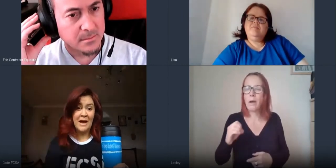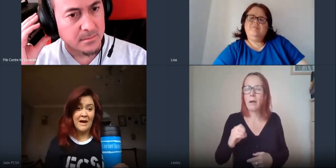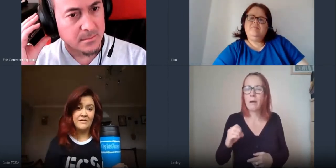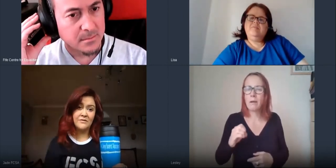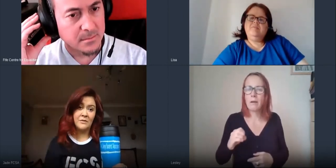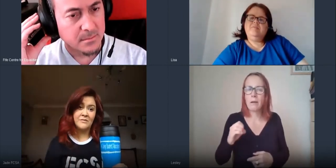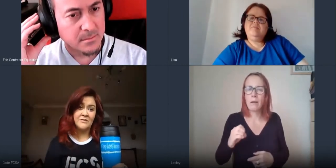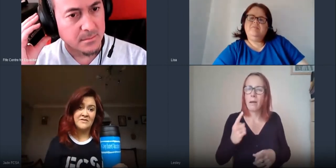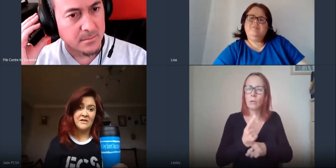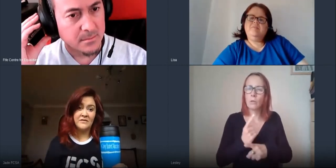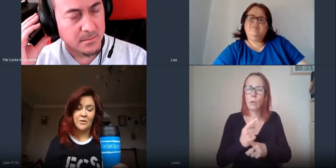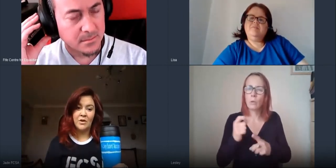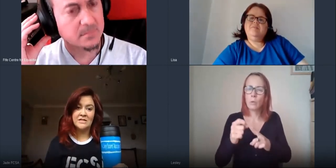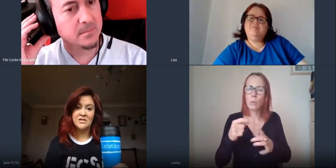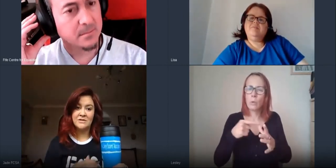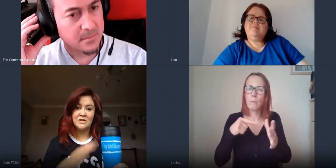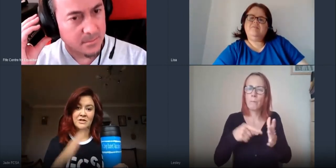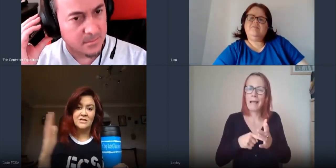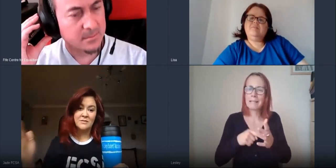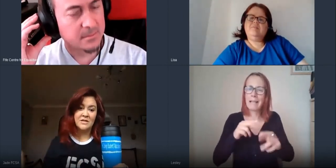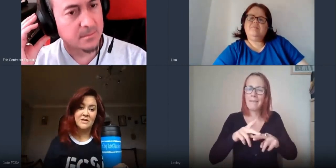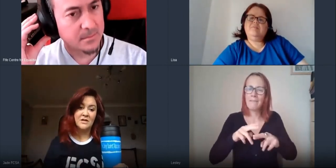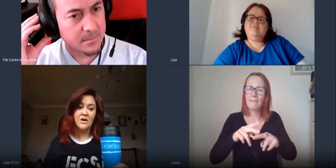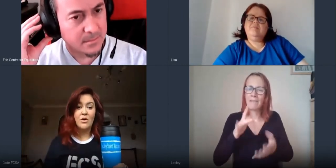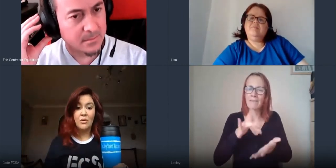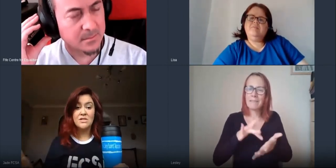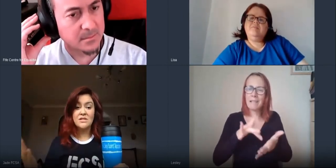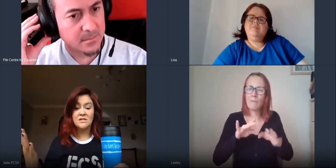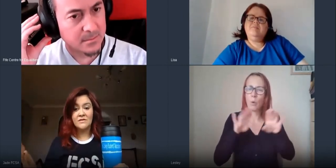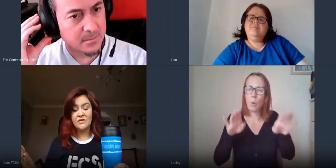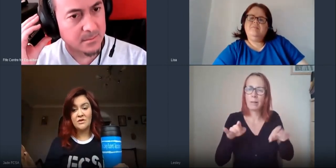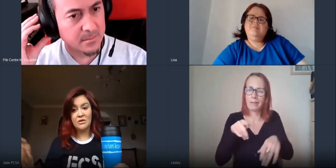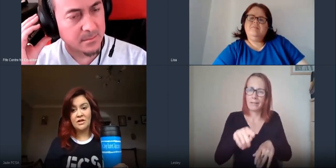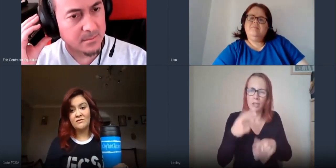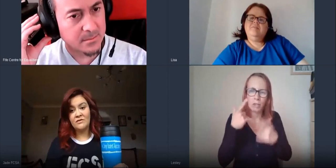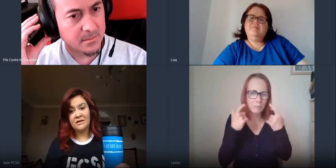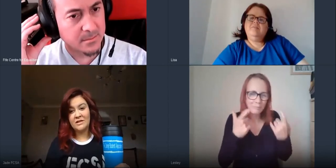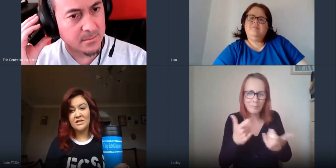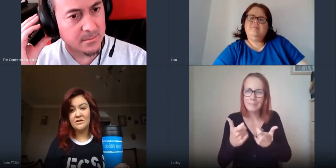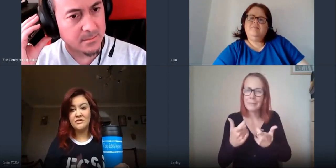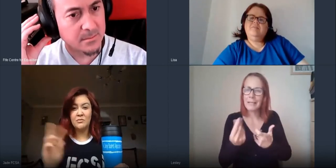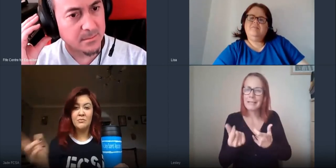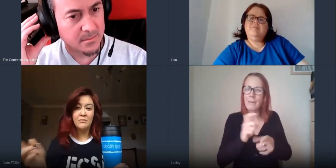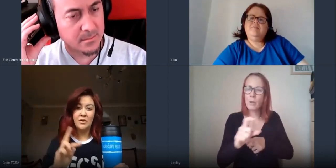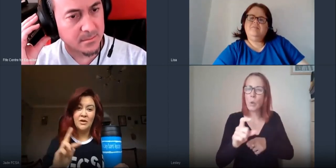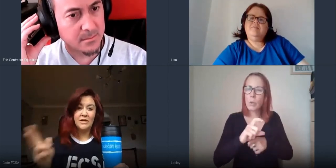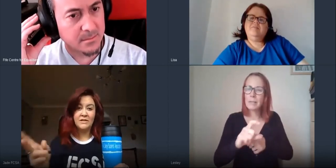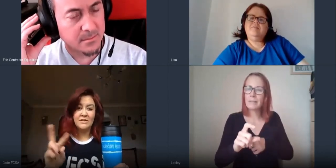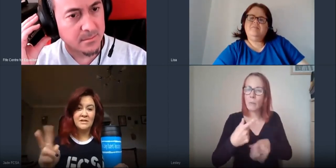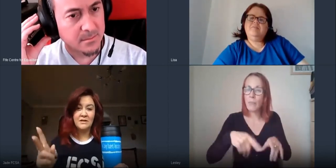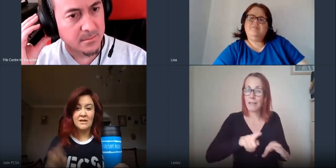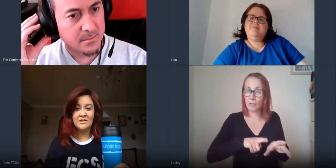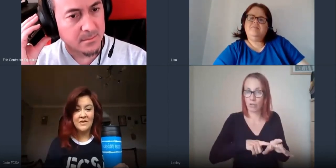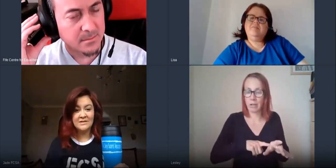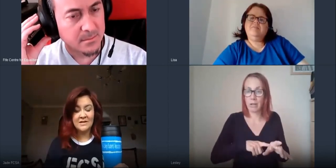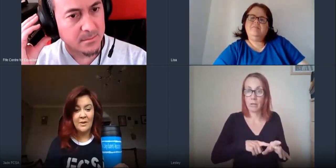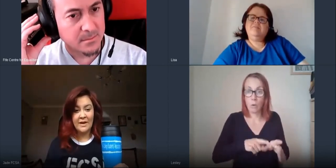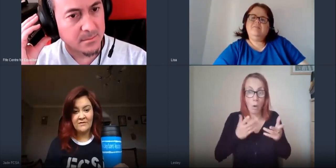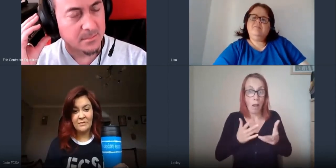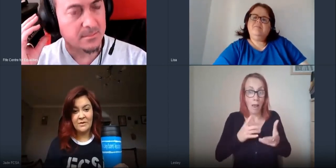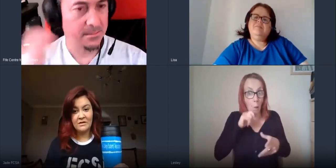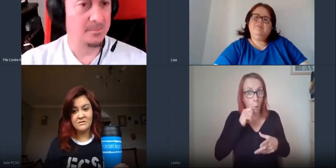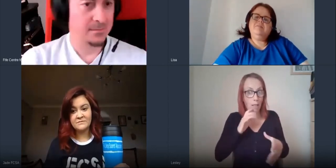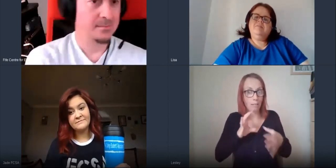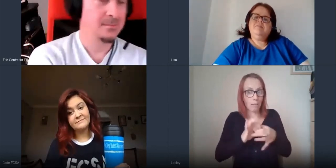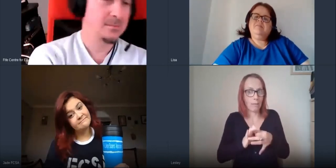pat from five centre for qualities and she was looking at some of the courses and stuff that you were looking at running this year so i'm looking at still interacting quite heavily